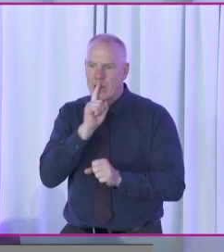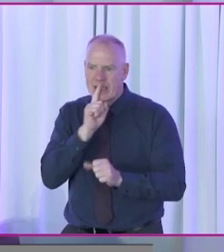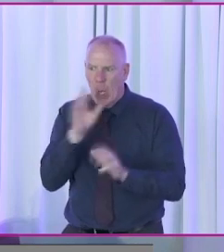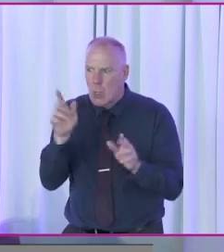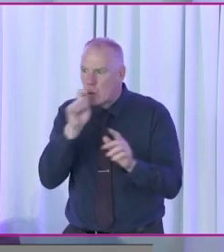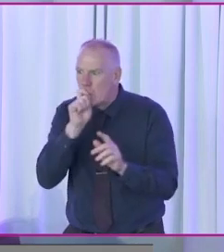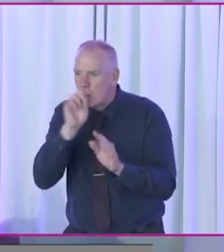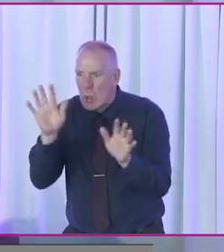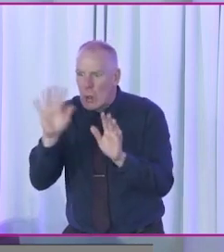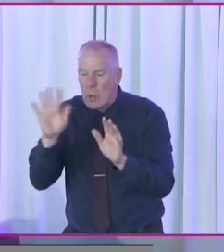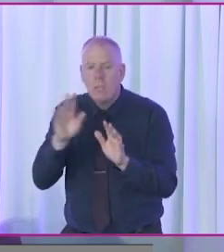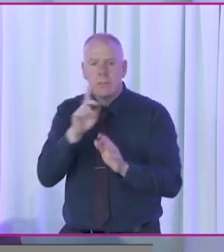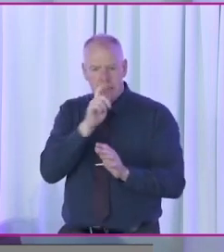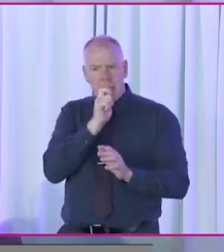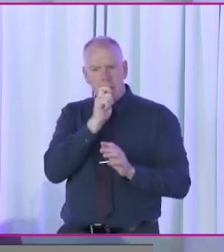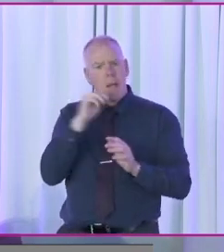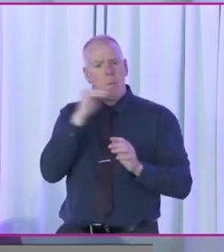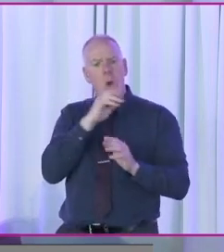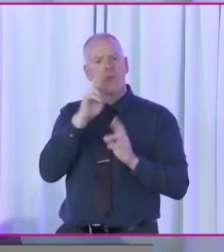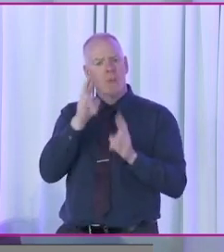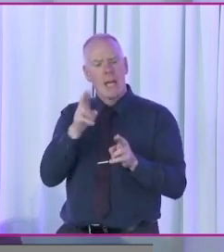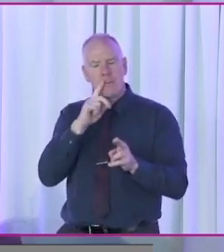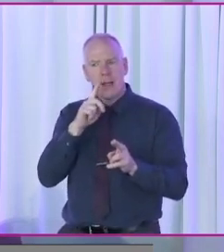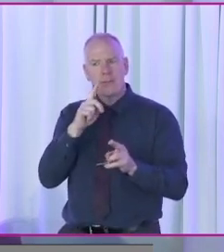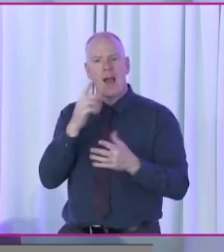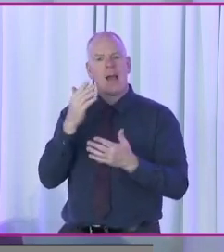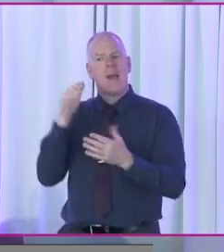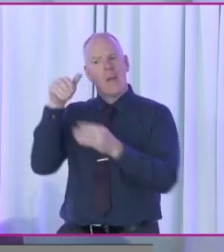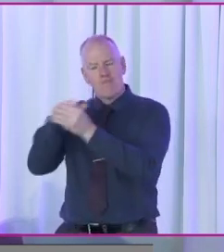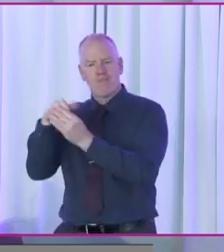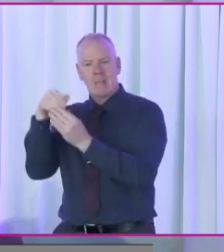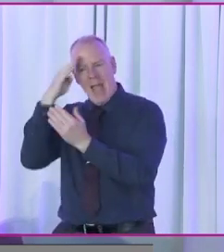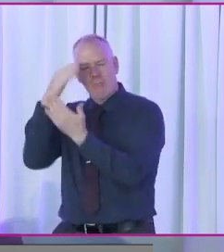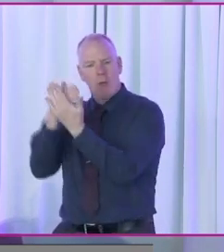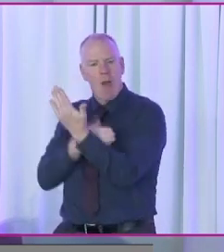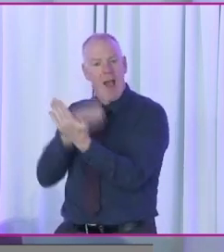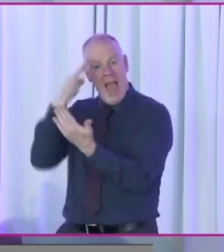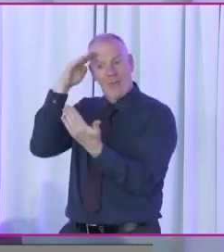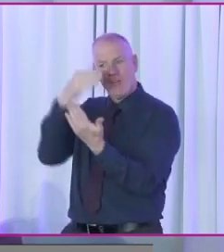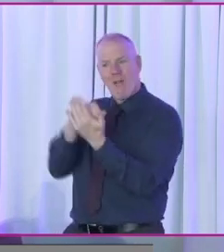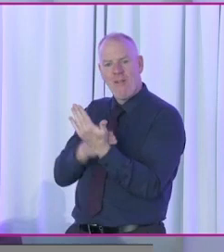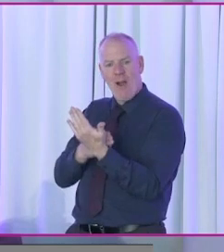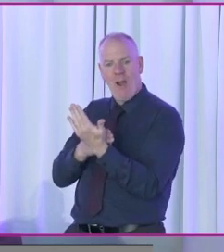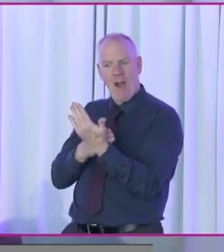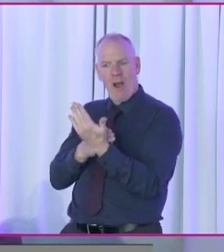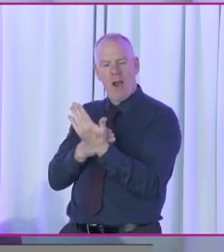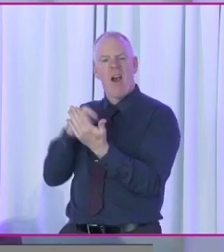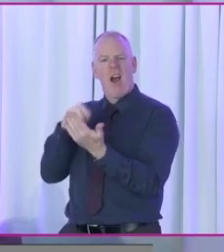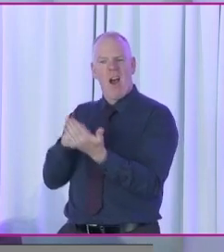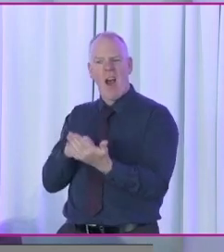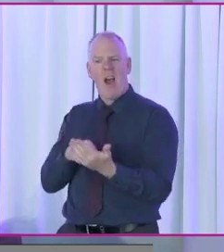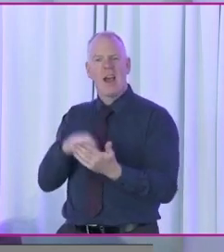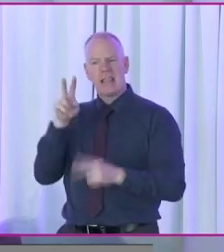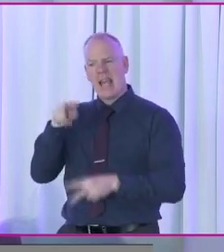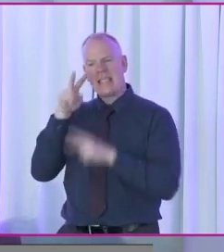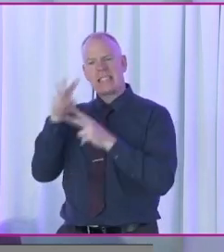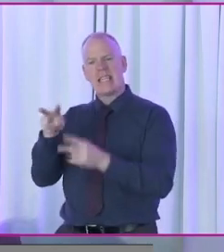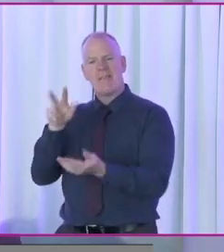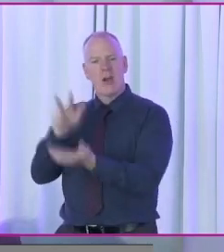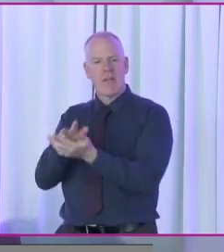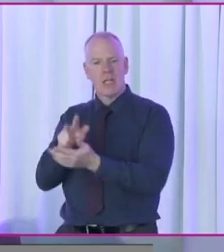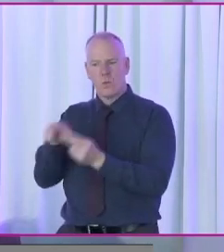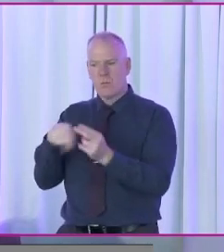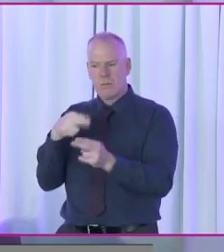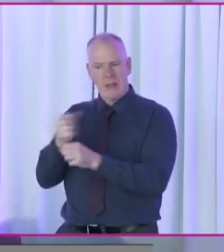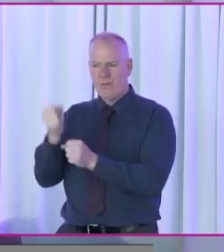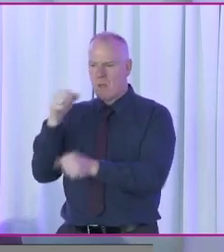very important, but it was the only way we could get it in Irish law. Because Irish law intrinsically presumed everybody could see in verification would never